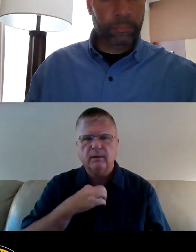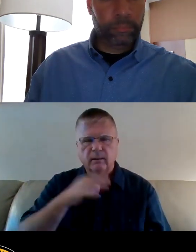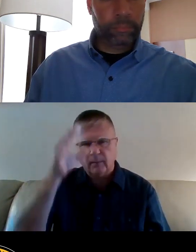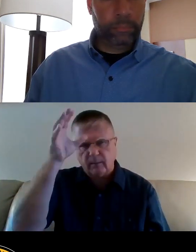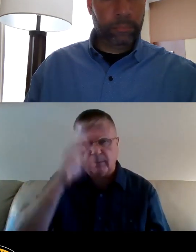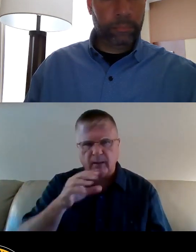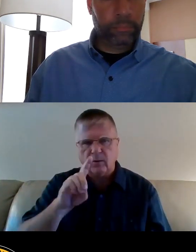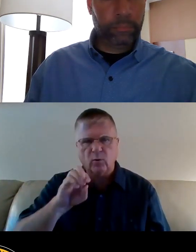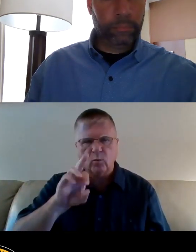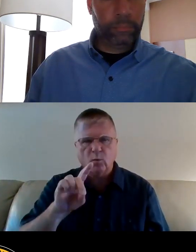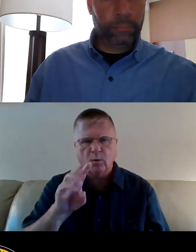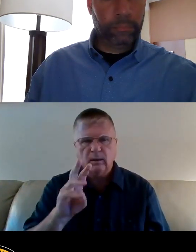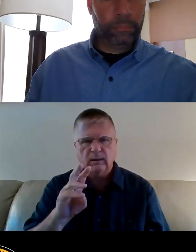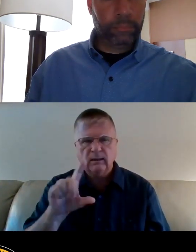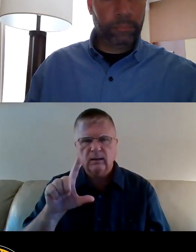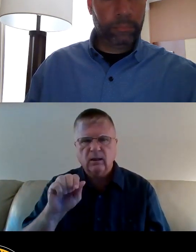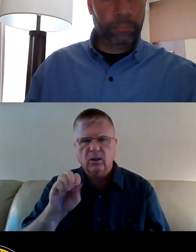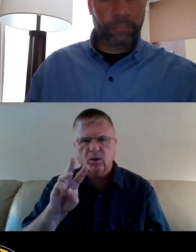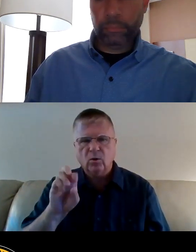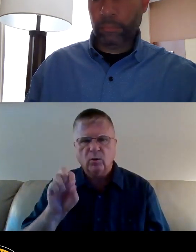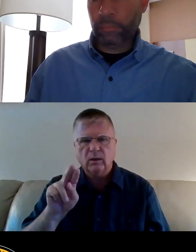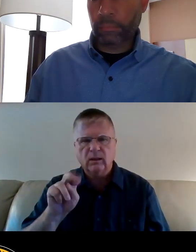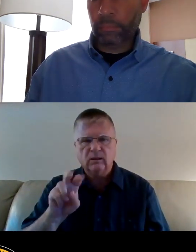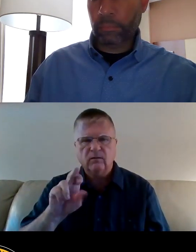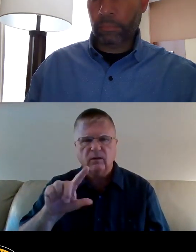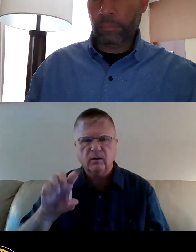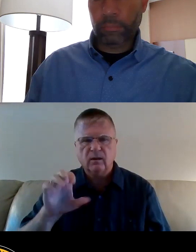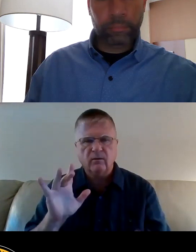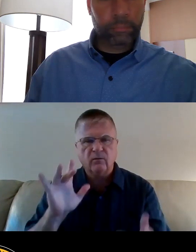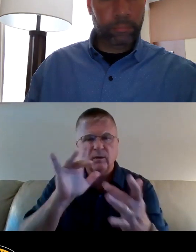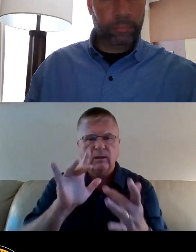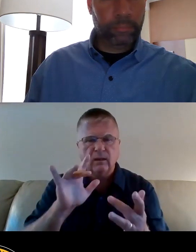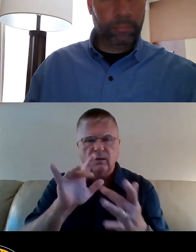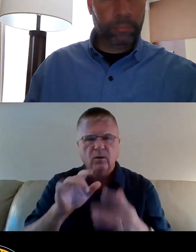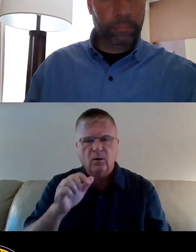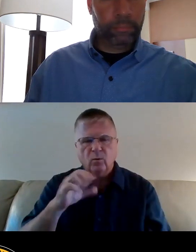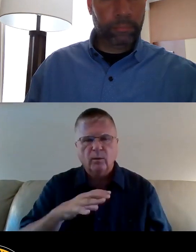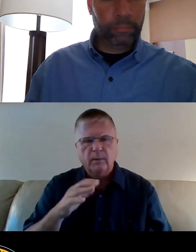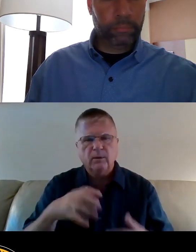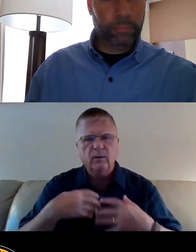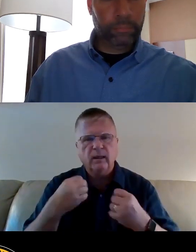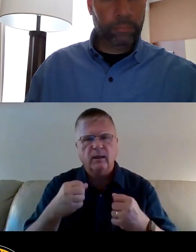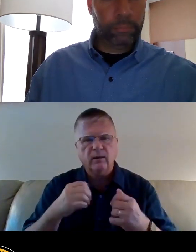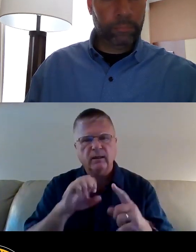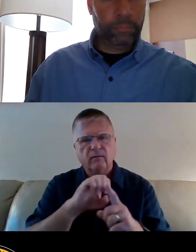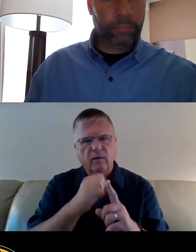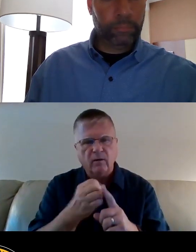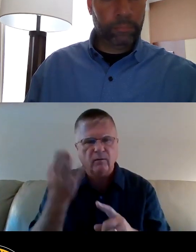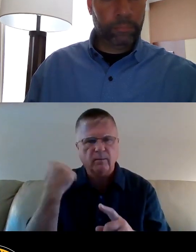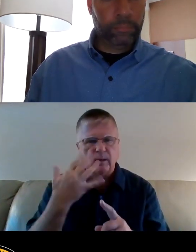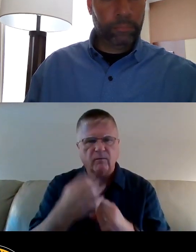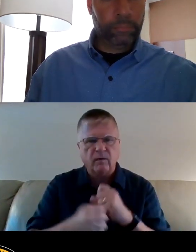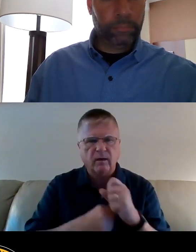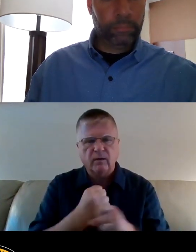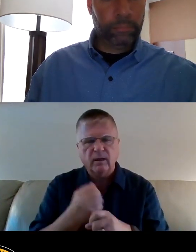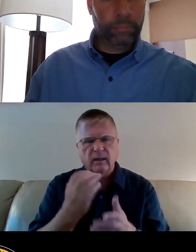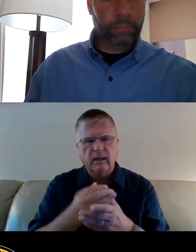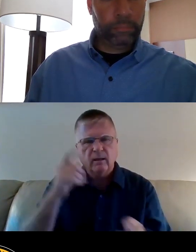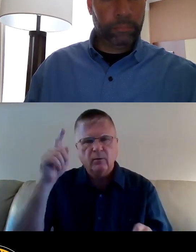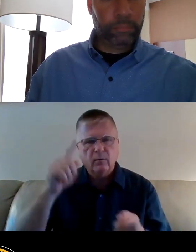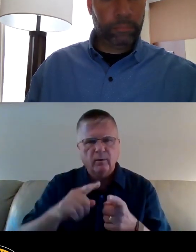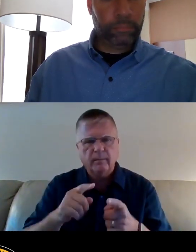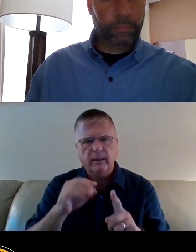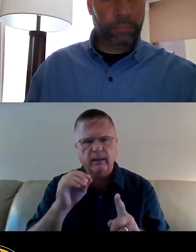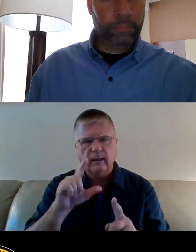Ward 6 in Lawrenceville. I've reached out to Women for a Healthy Environment for the past five years on helping to remediate the lead exposure